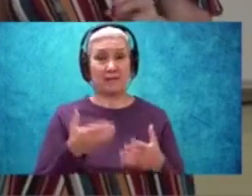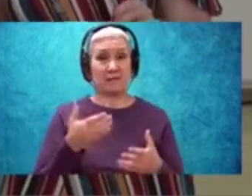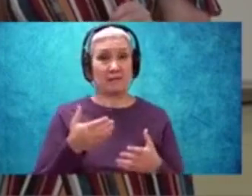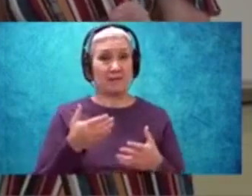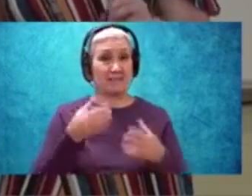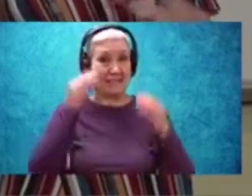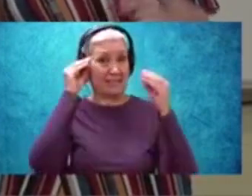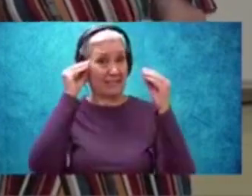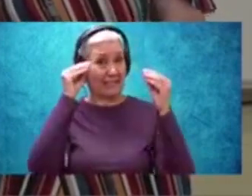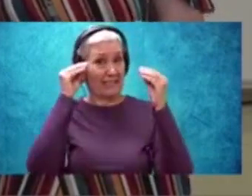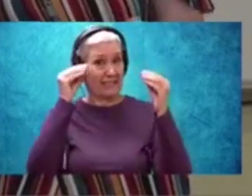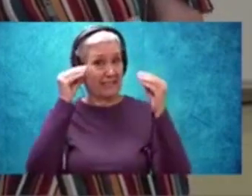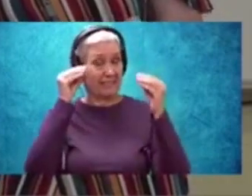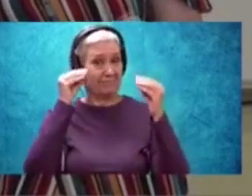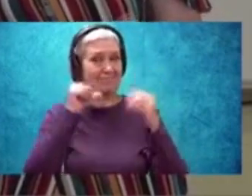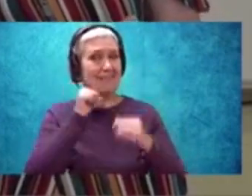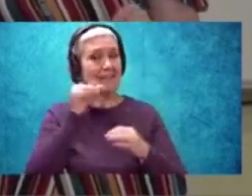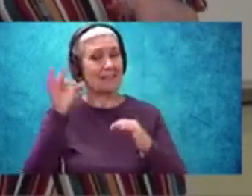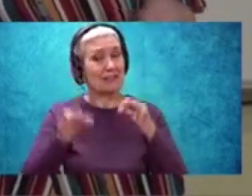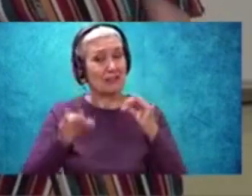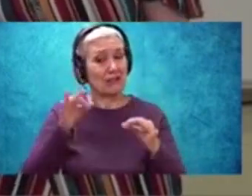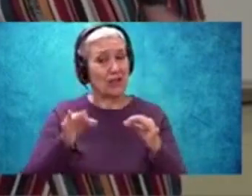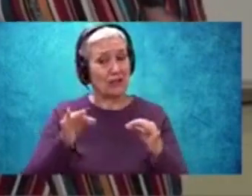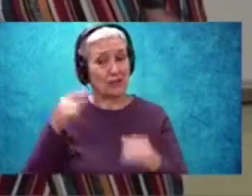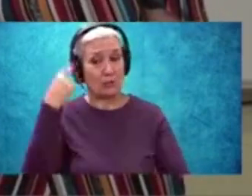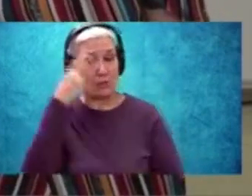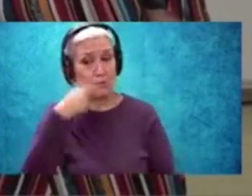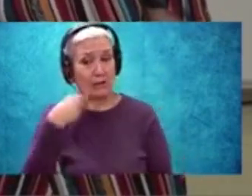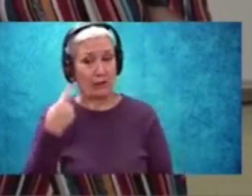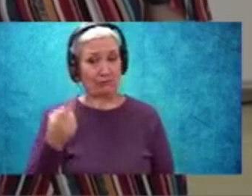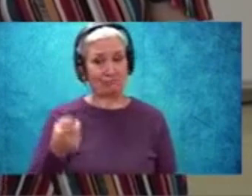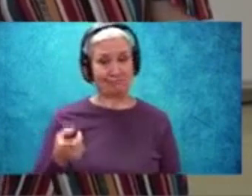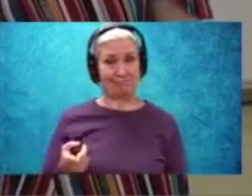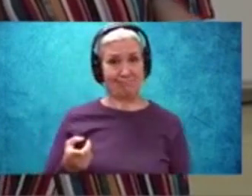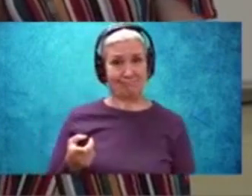trying to teach us not to judge based on a stereotype?